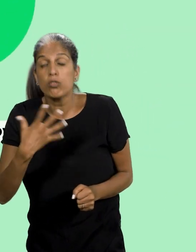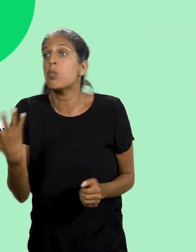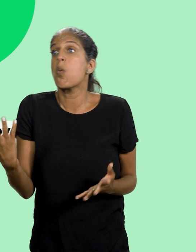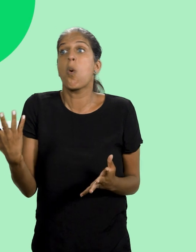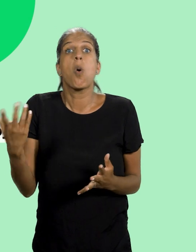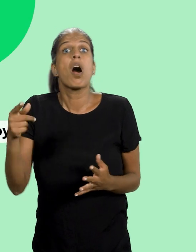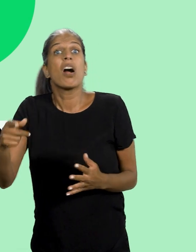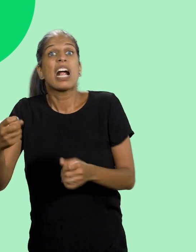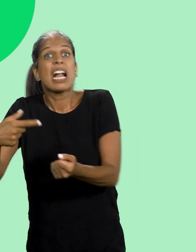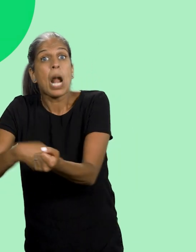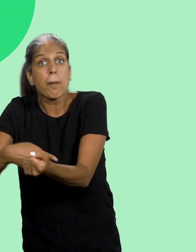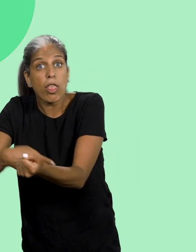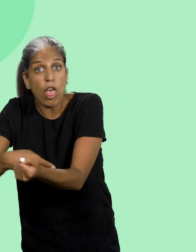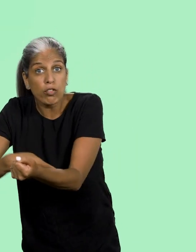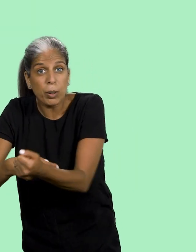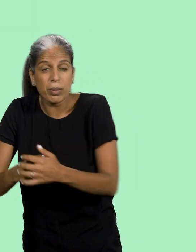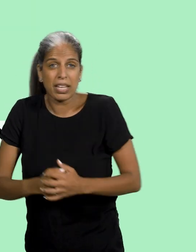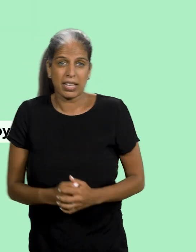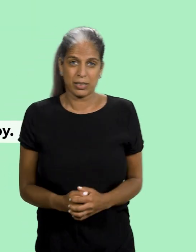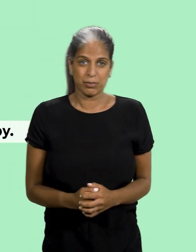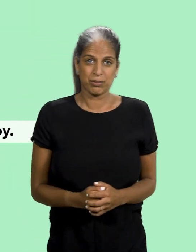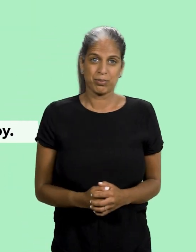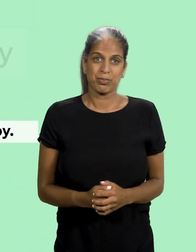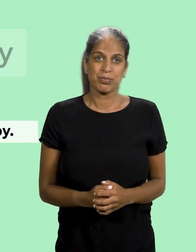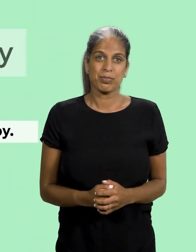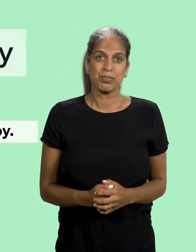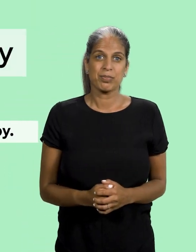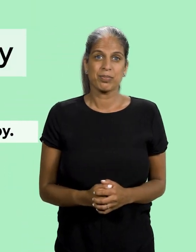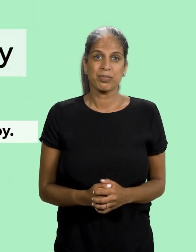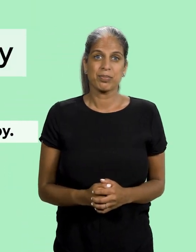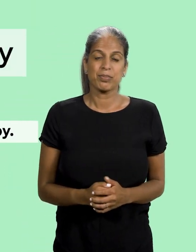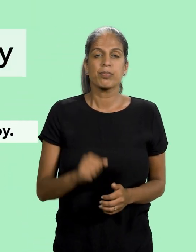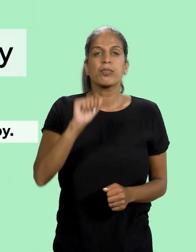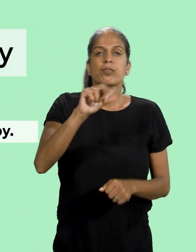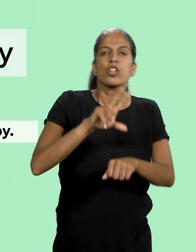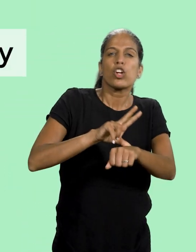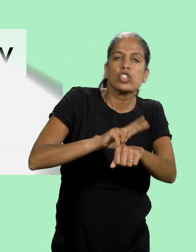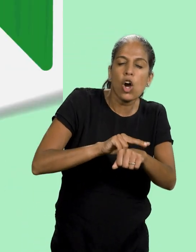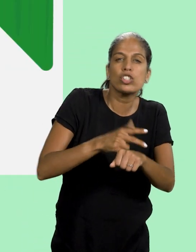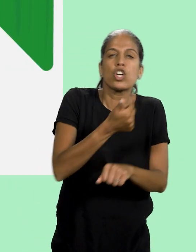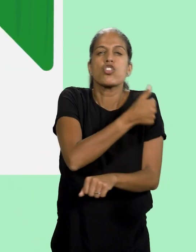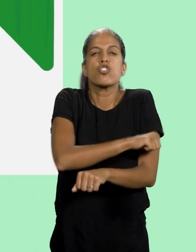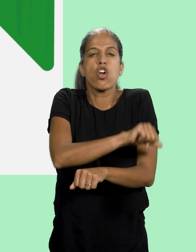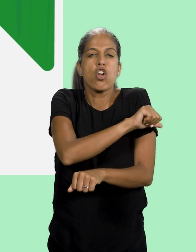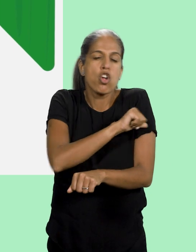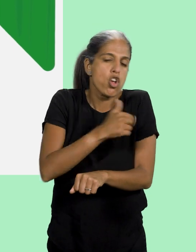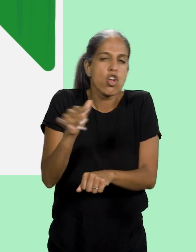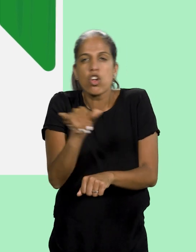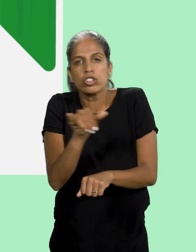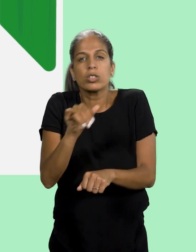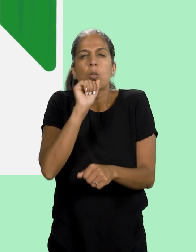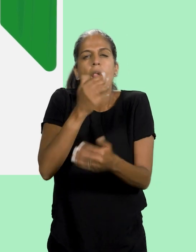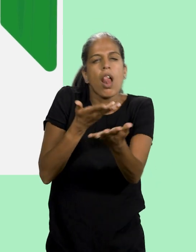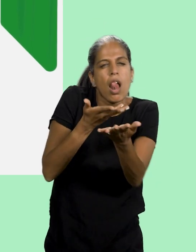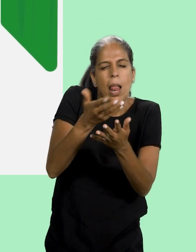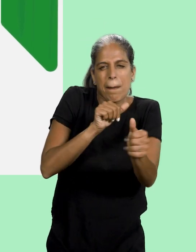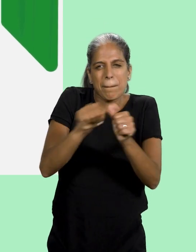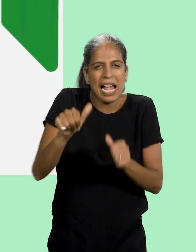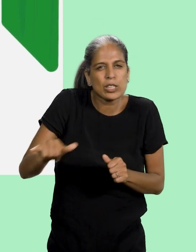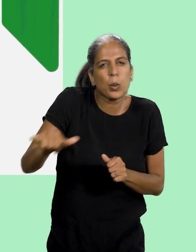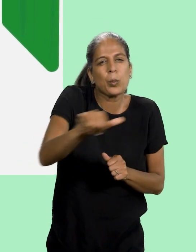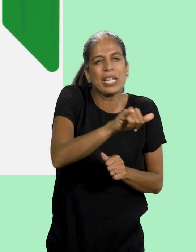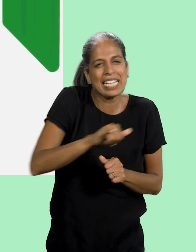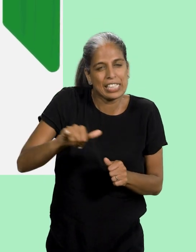with other types of treatment, such as radiotherapy or chemotherapy. Your doctor or nurse will talk to you